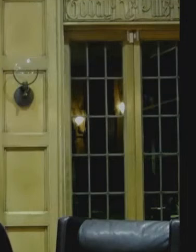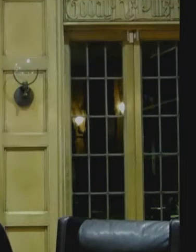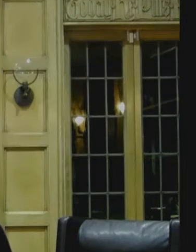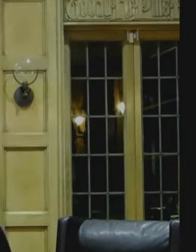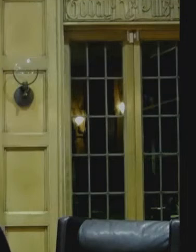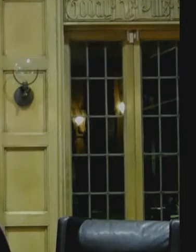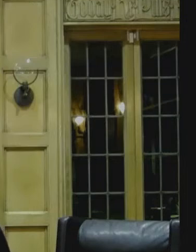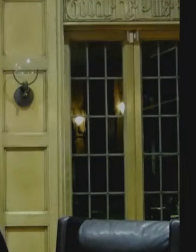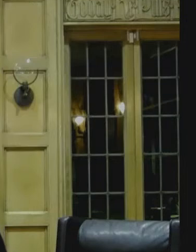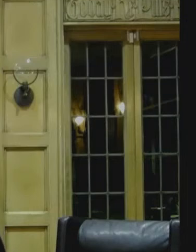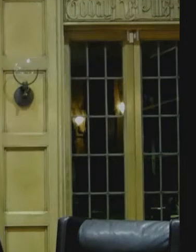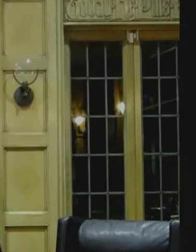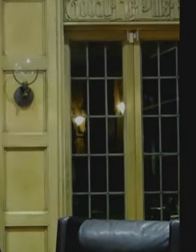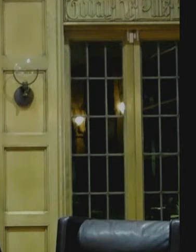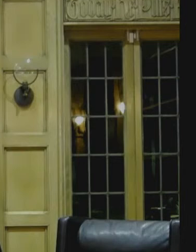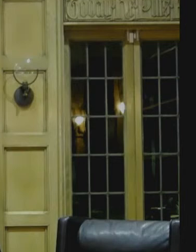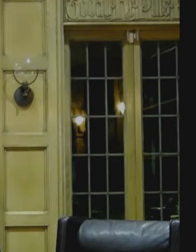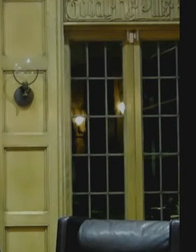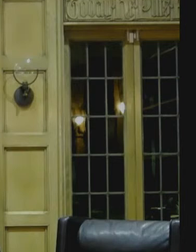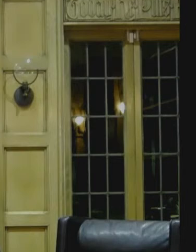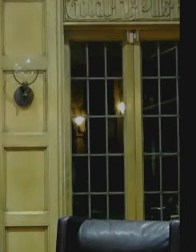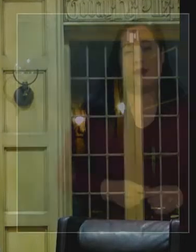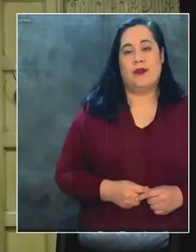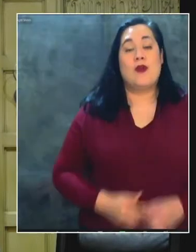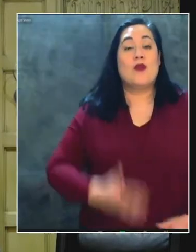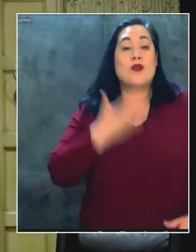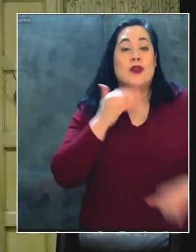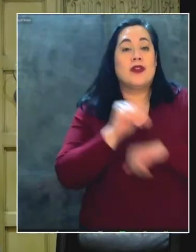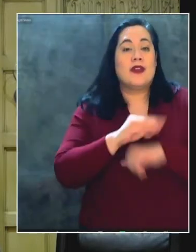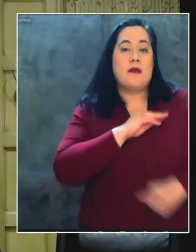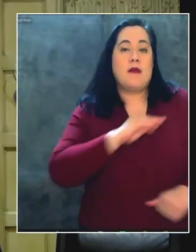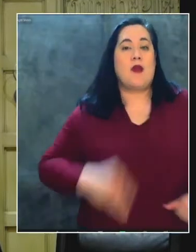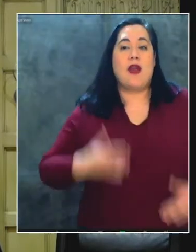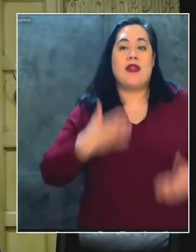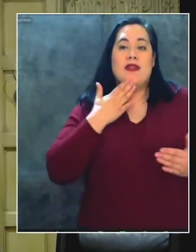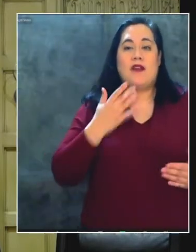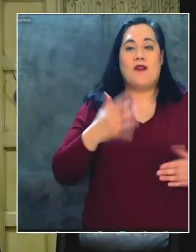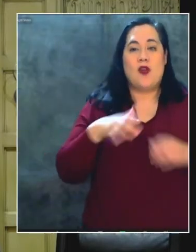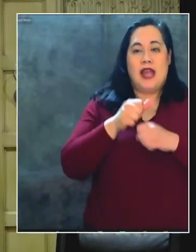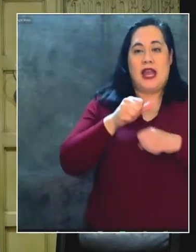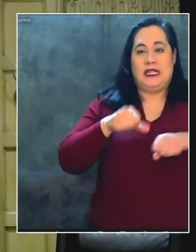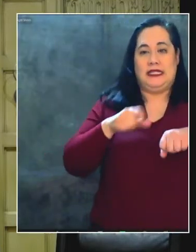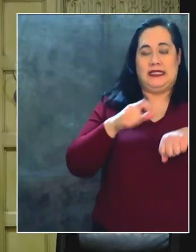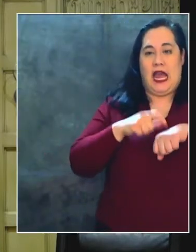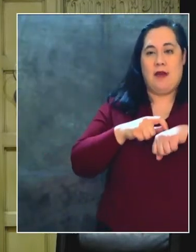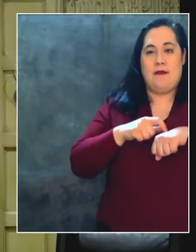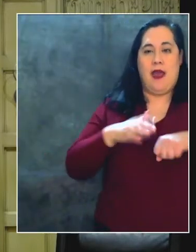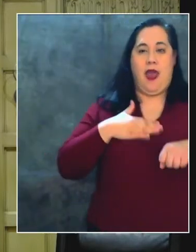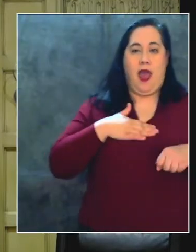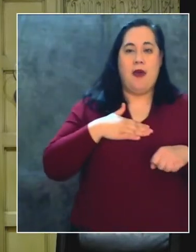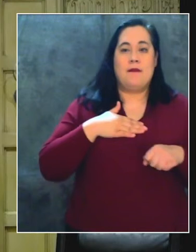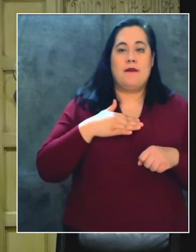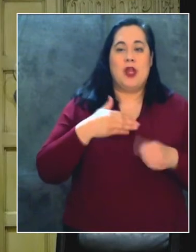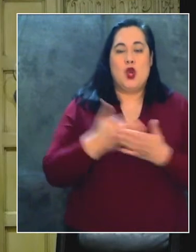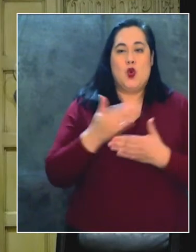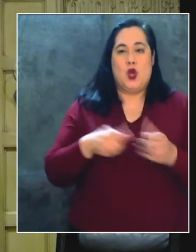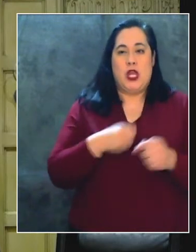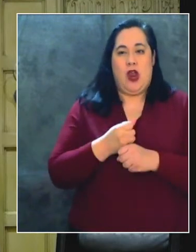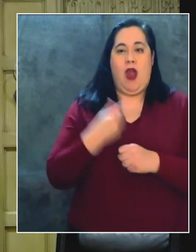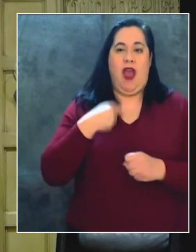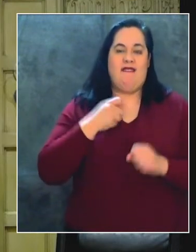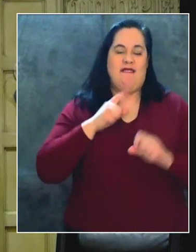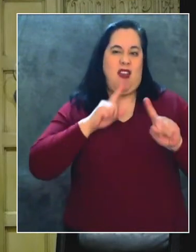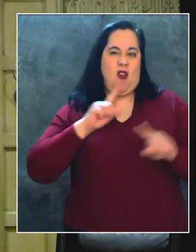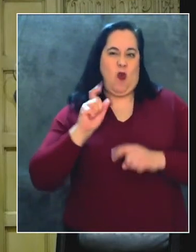Hey Albert. are you? Good evening, Mayor. Thank you for taking the time. course. Happy a year. I have three questions.